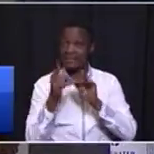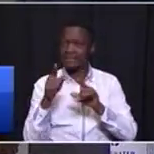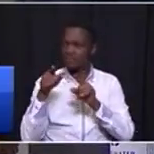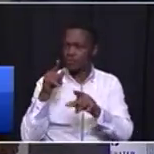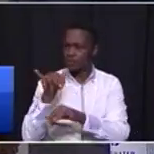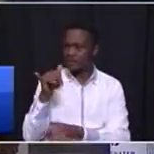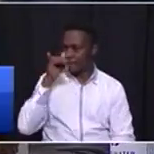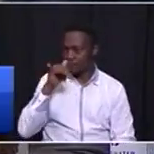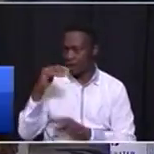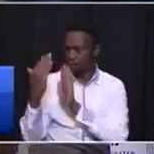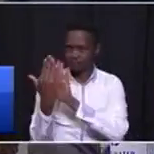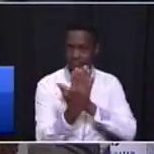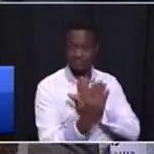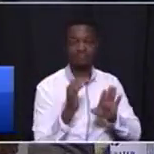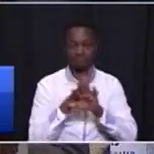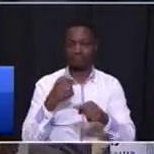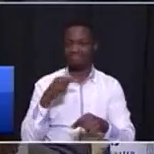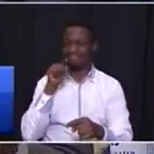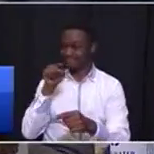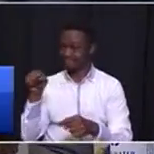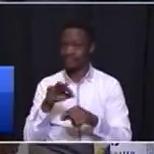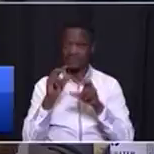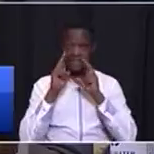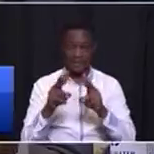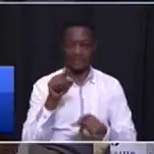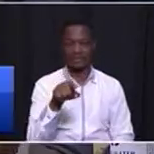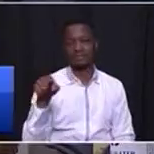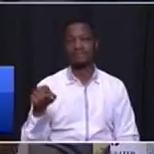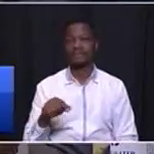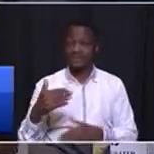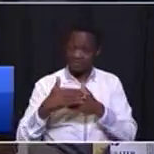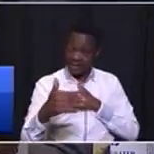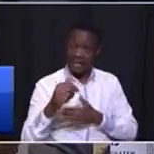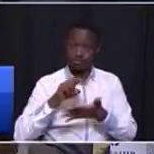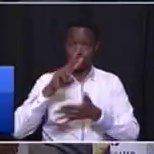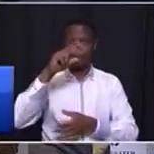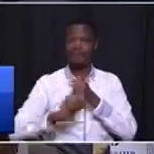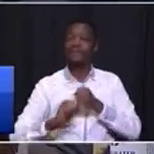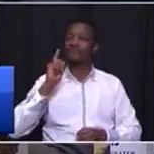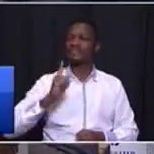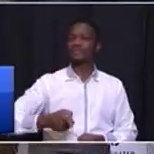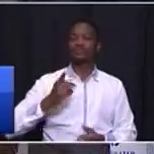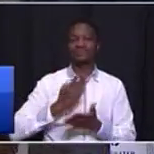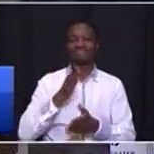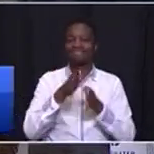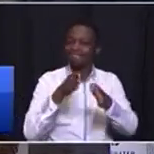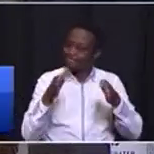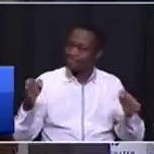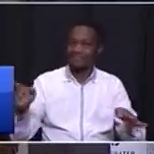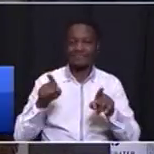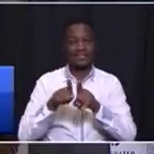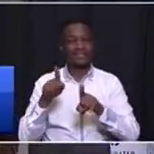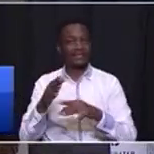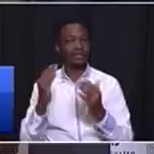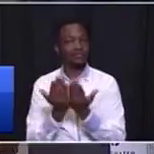crime. And we must go for them. We must go, in the next 12 months, we must go for all those schools where